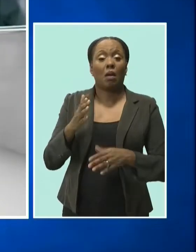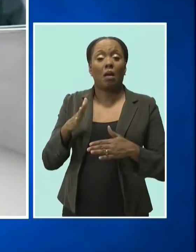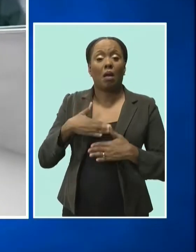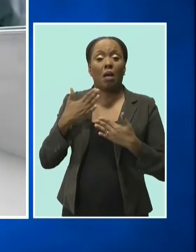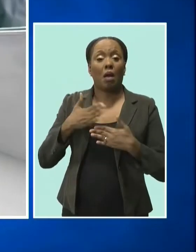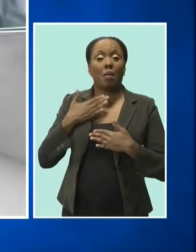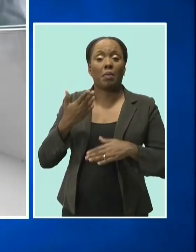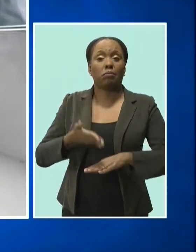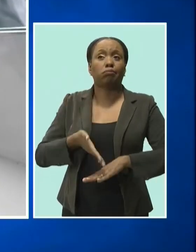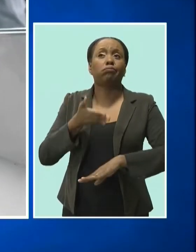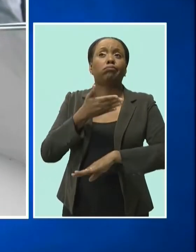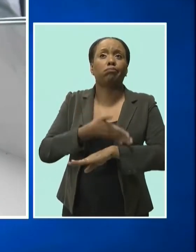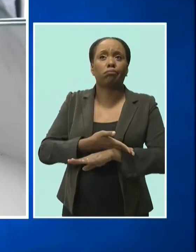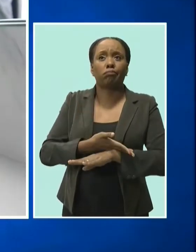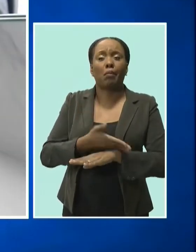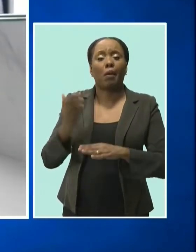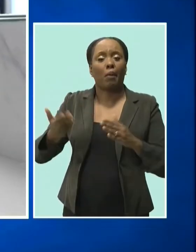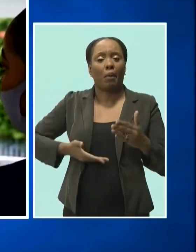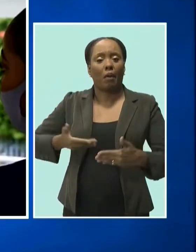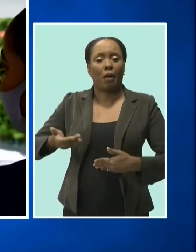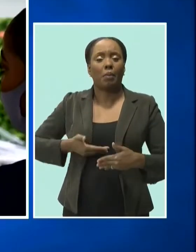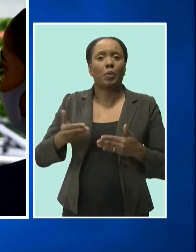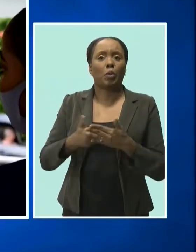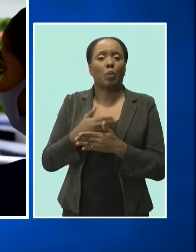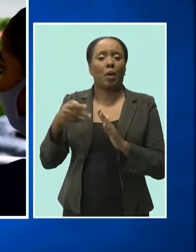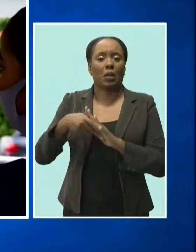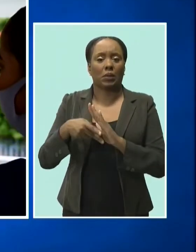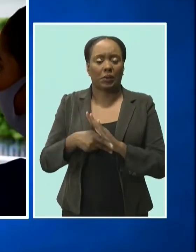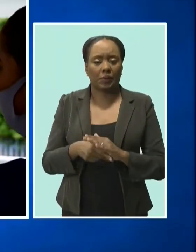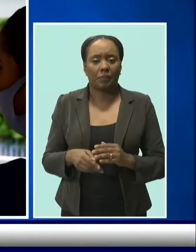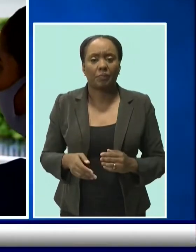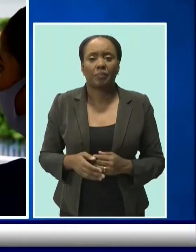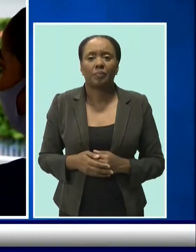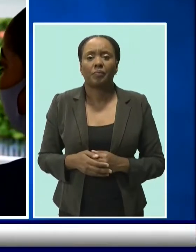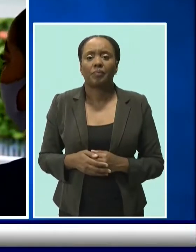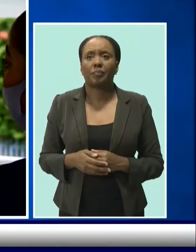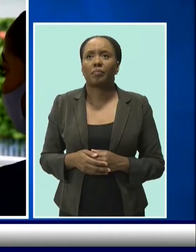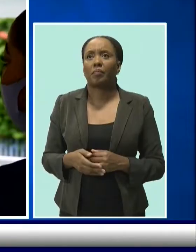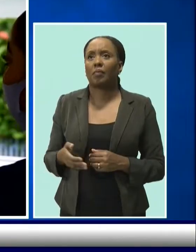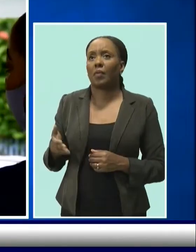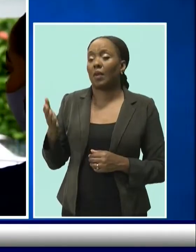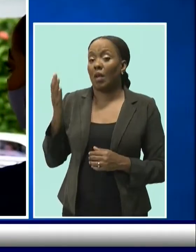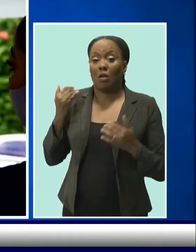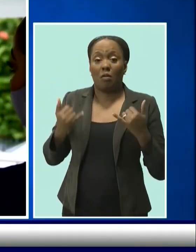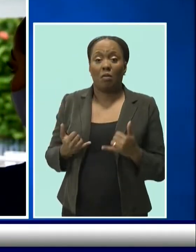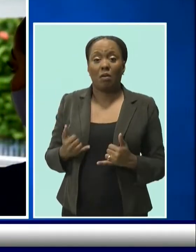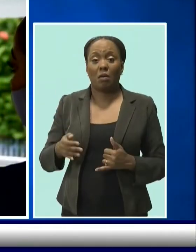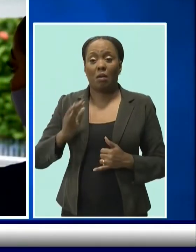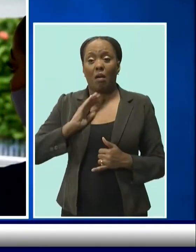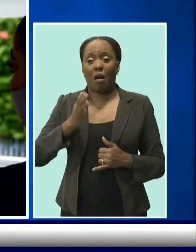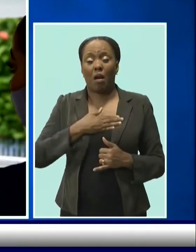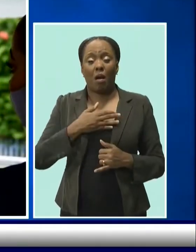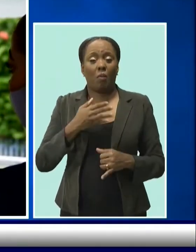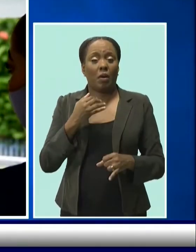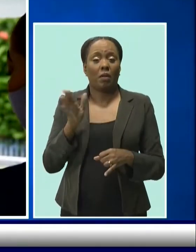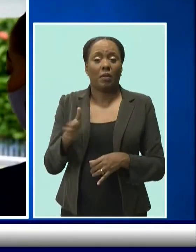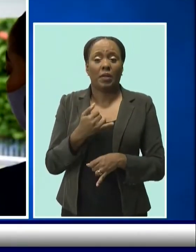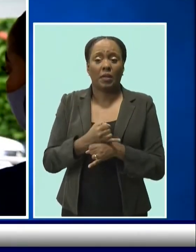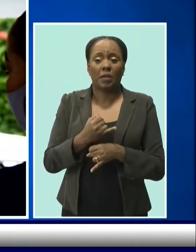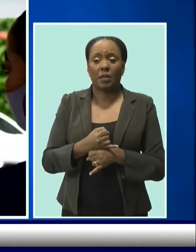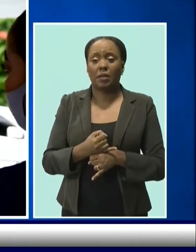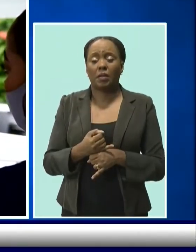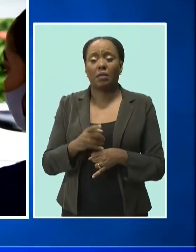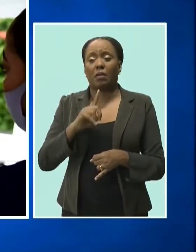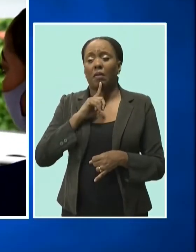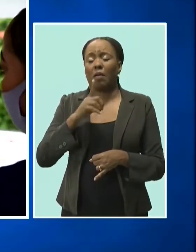and welcomed the policy changes. I think our industry is going through a metamorphosis. People do not want to realize and recognize